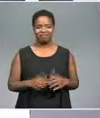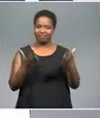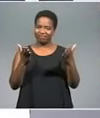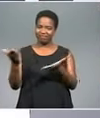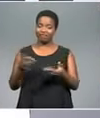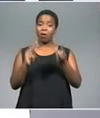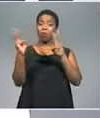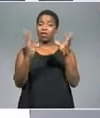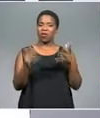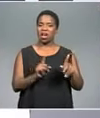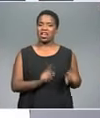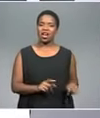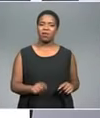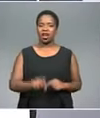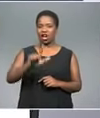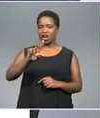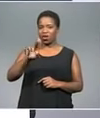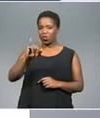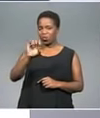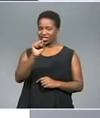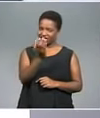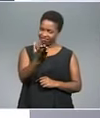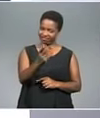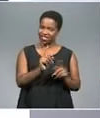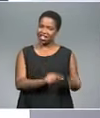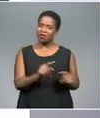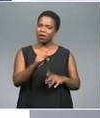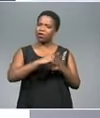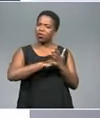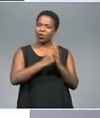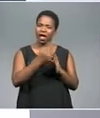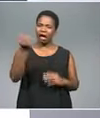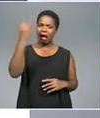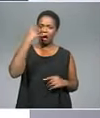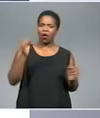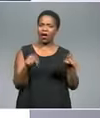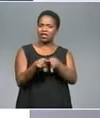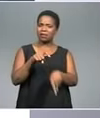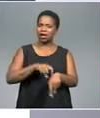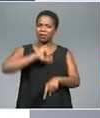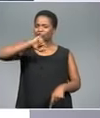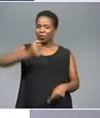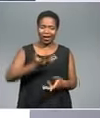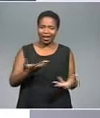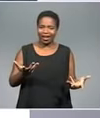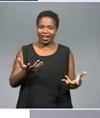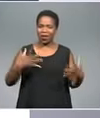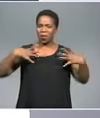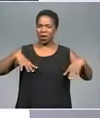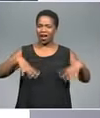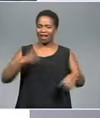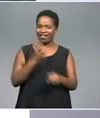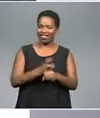Welcome back. Let's check in with the Weather Center now. Luis Fernandez is in Cape Town. Luis, it's hot and cold. So how to decide what to use?